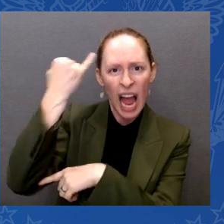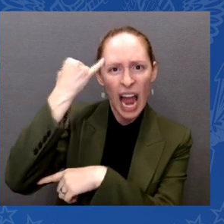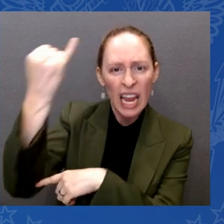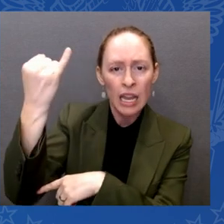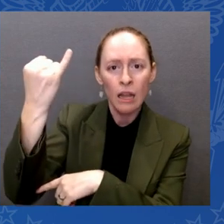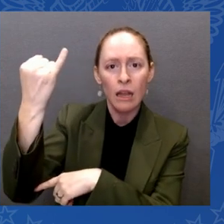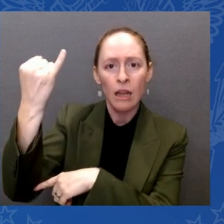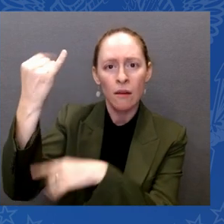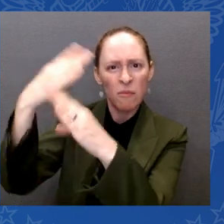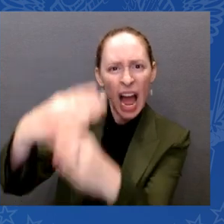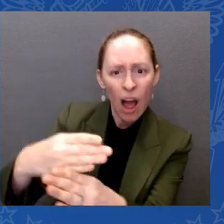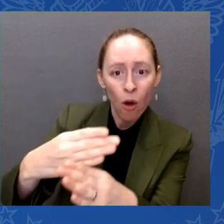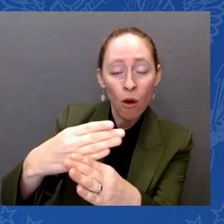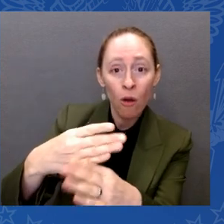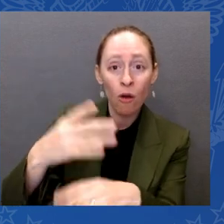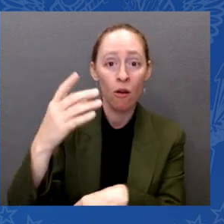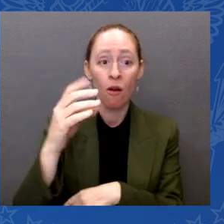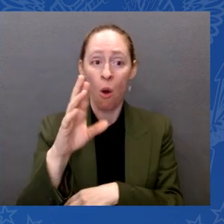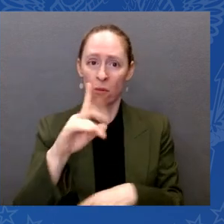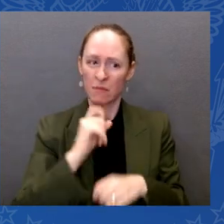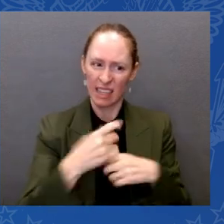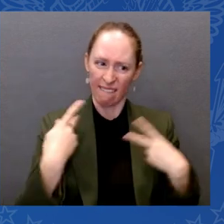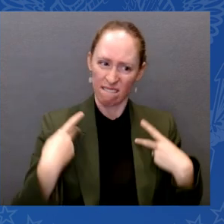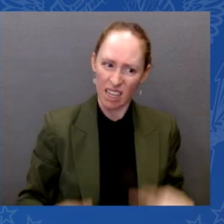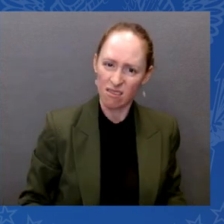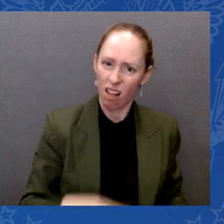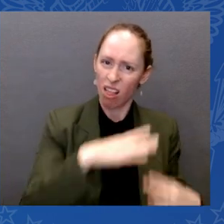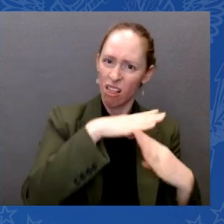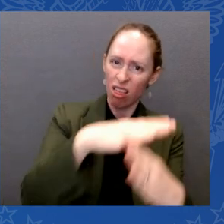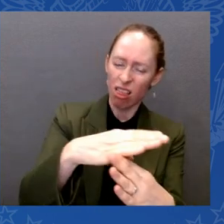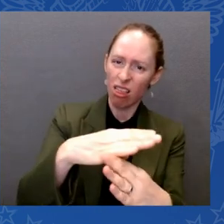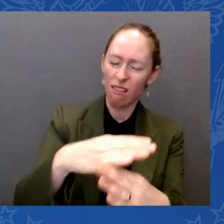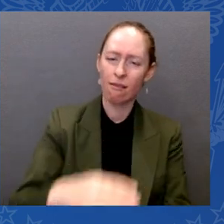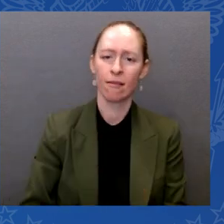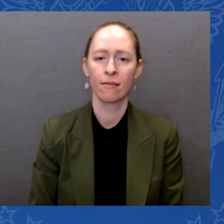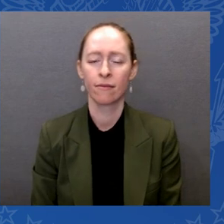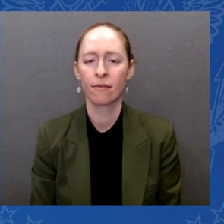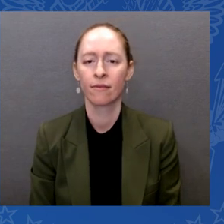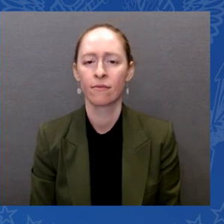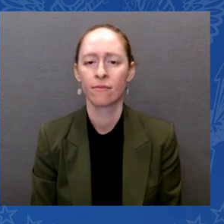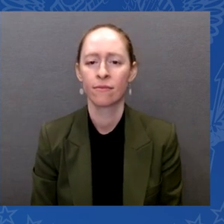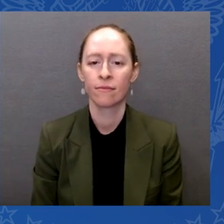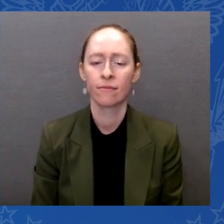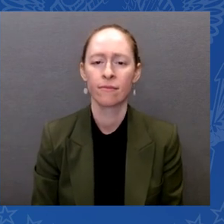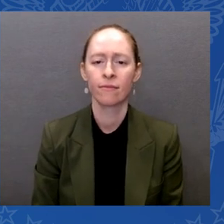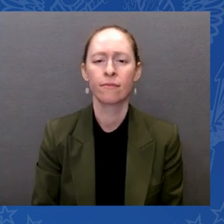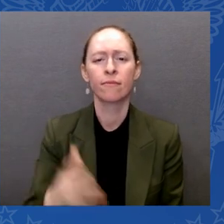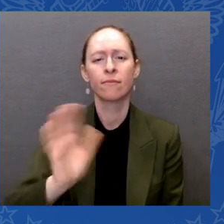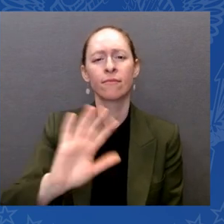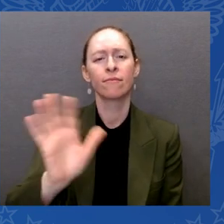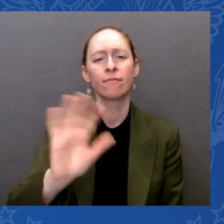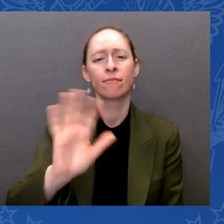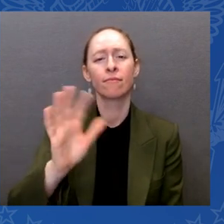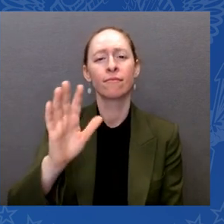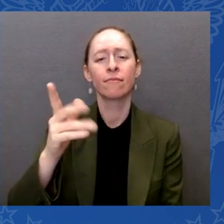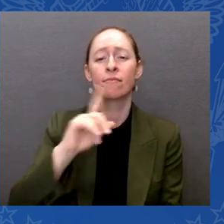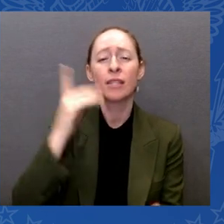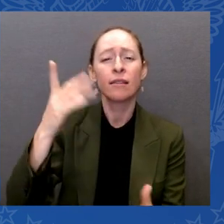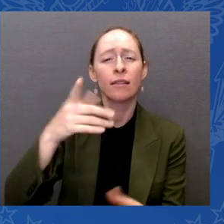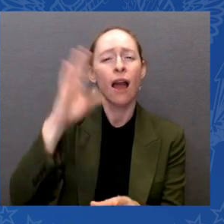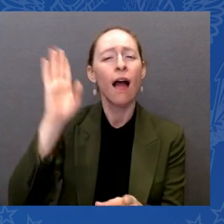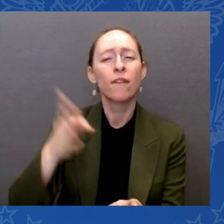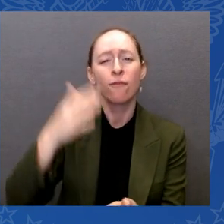leaving her wheelchair behind to crawl up the congressional steps along with dozens of other